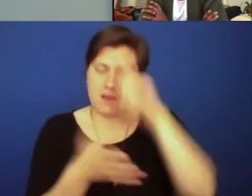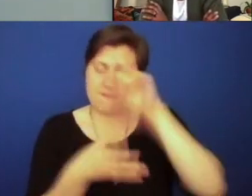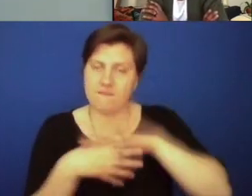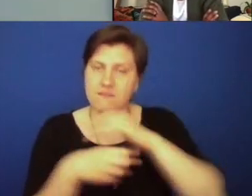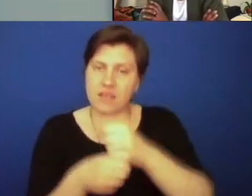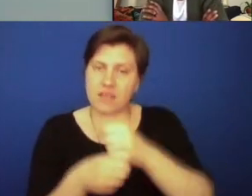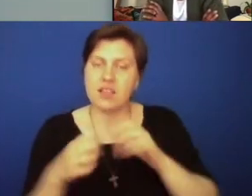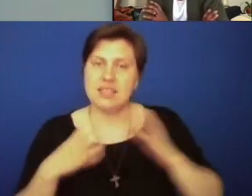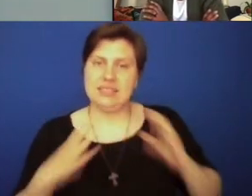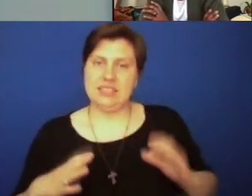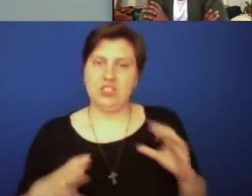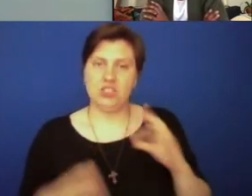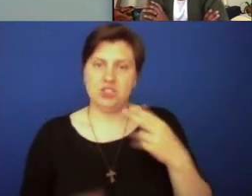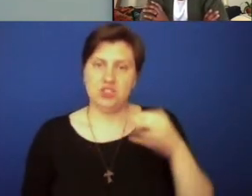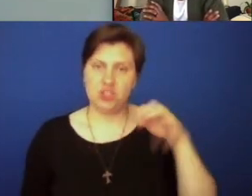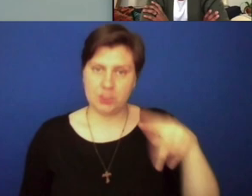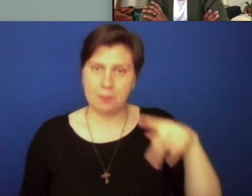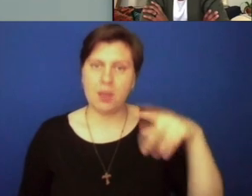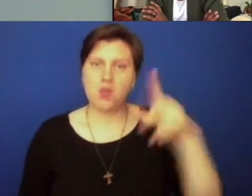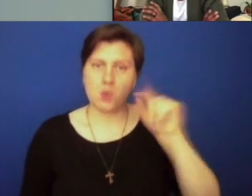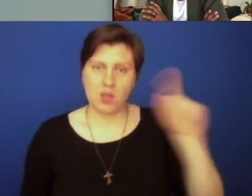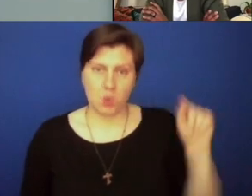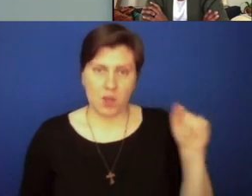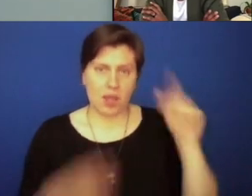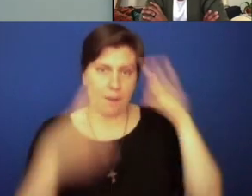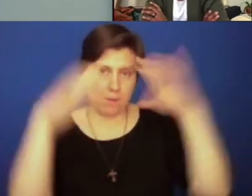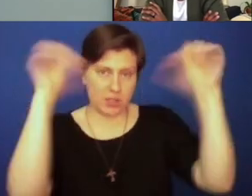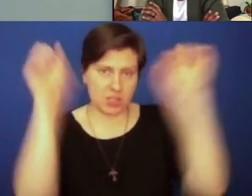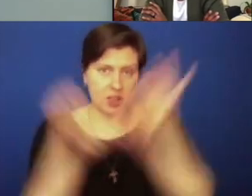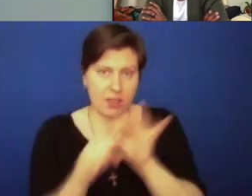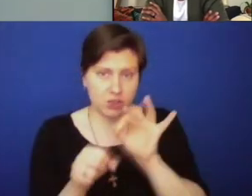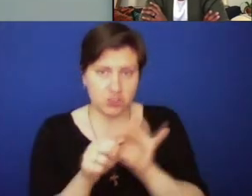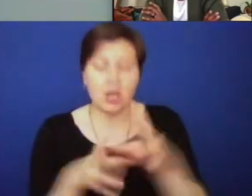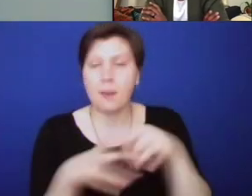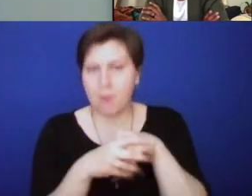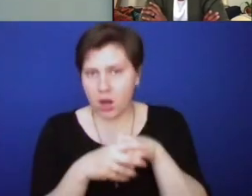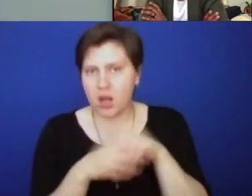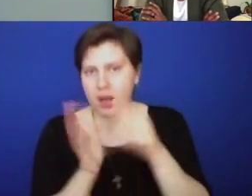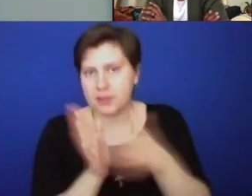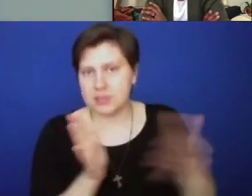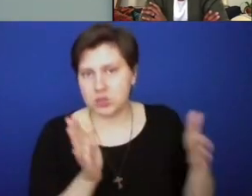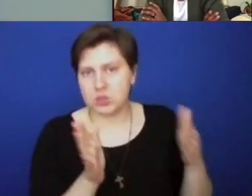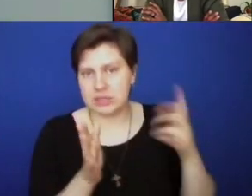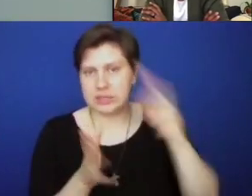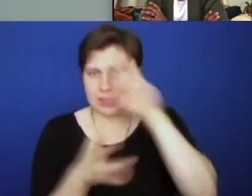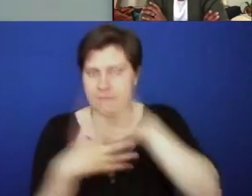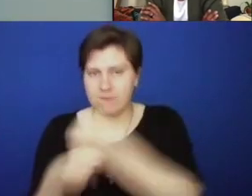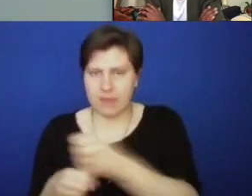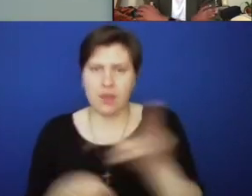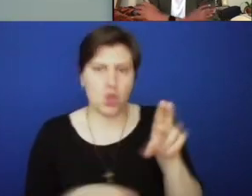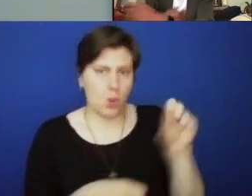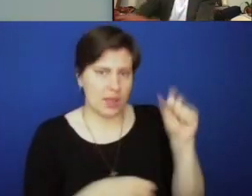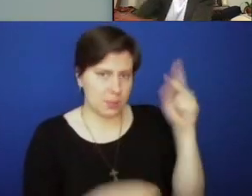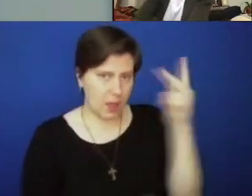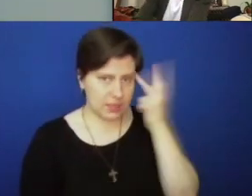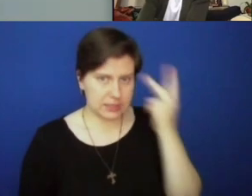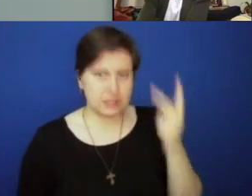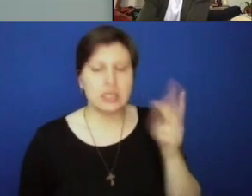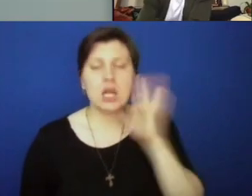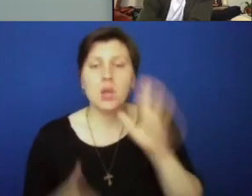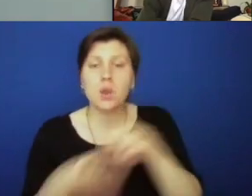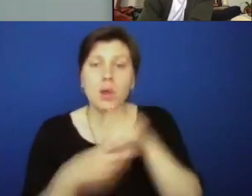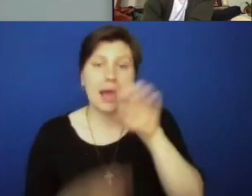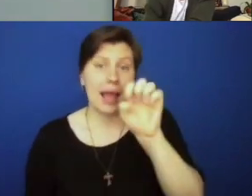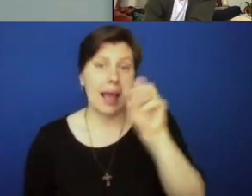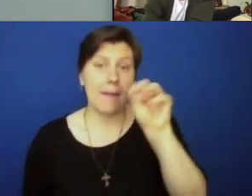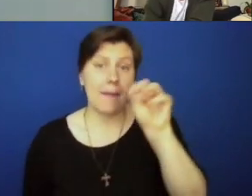faithful citizenship in the 2020 presidential election as a part of its series on faith and the faithful and U.S. politics. It'll